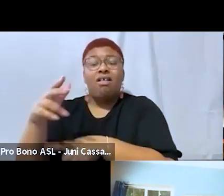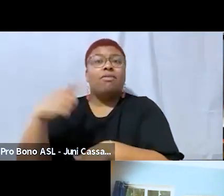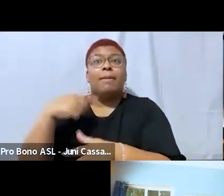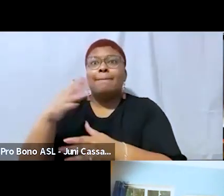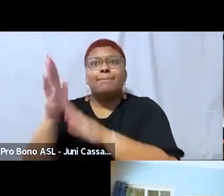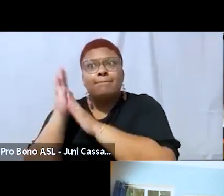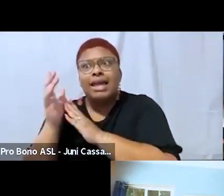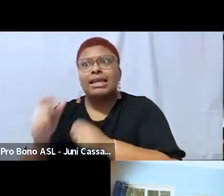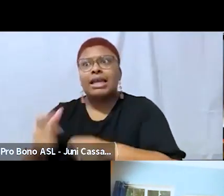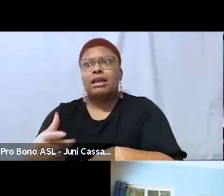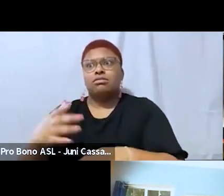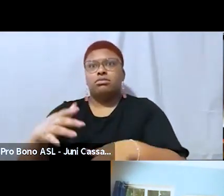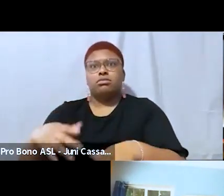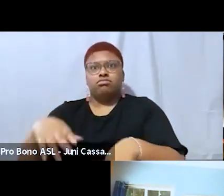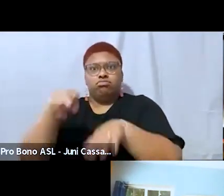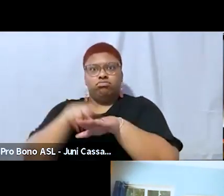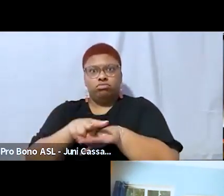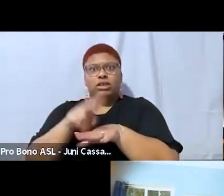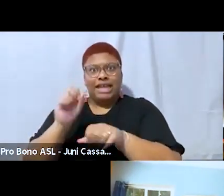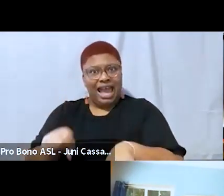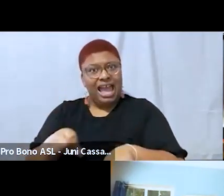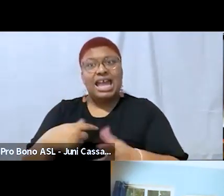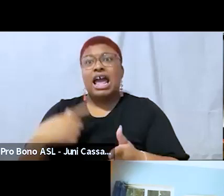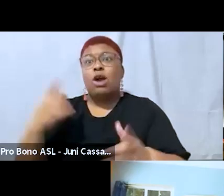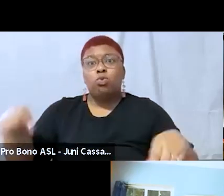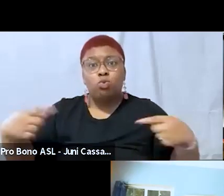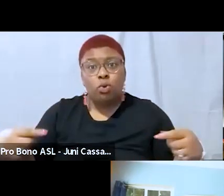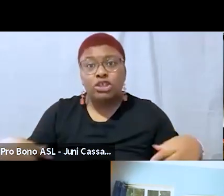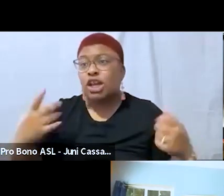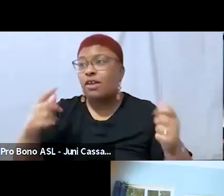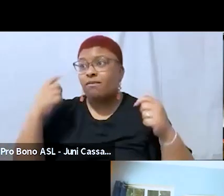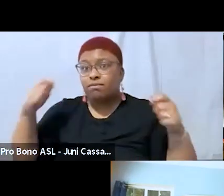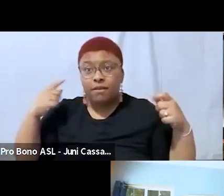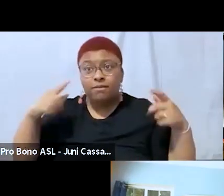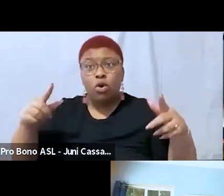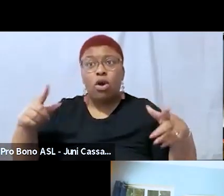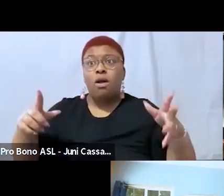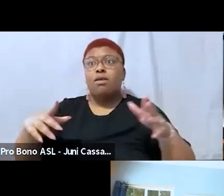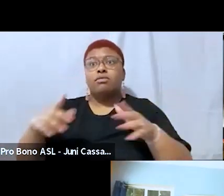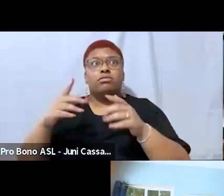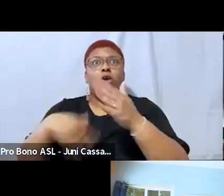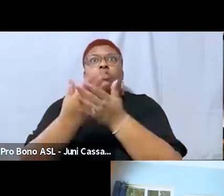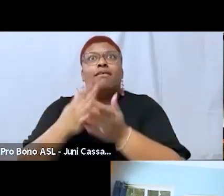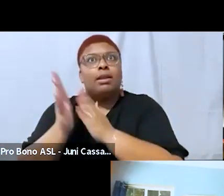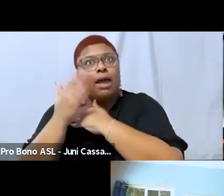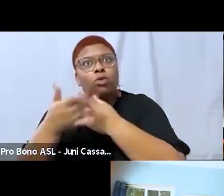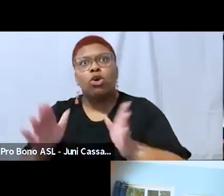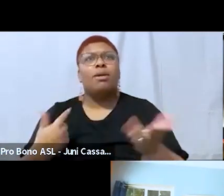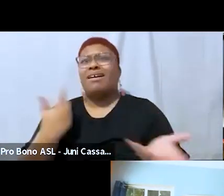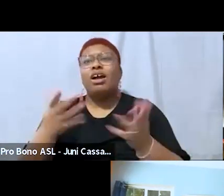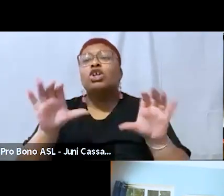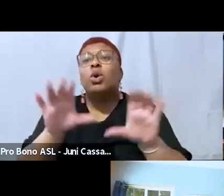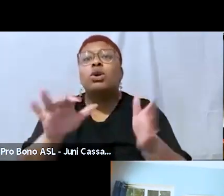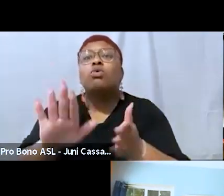you know make it into the to the bedroom uh how is it like i'll do the research and if you don't know how to do it you don't you have